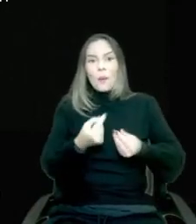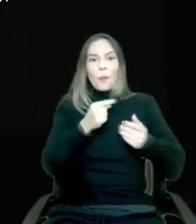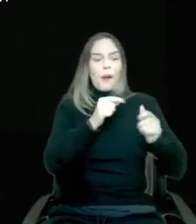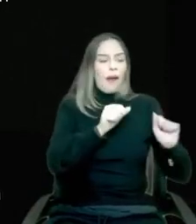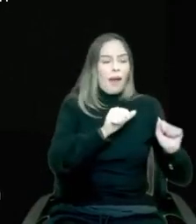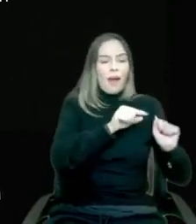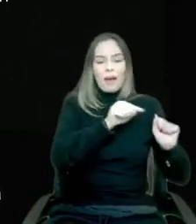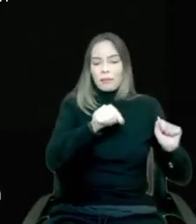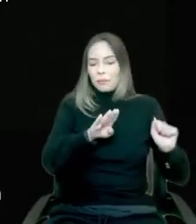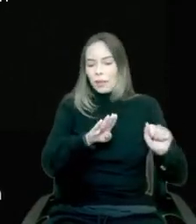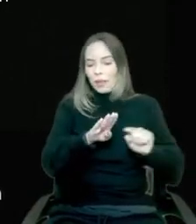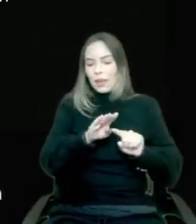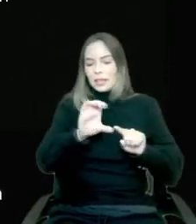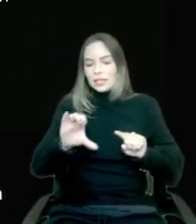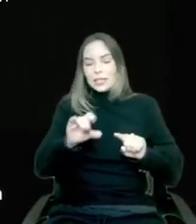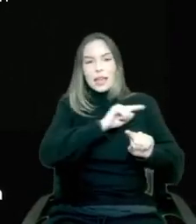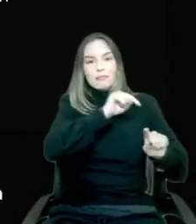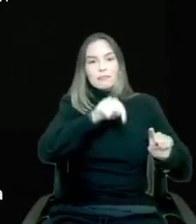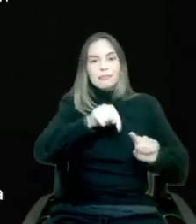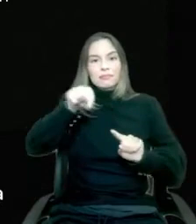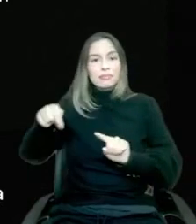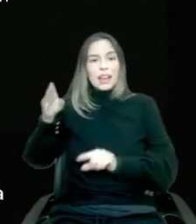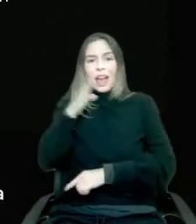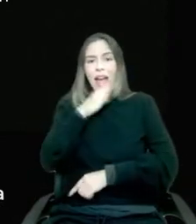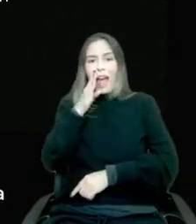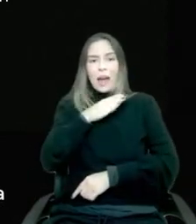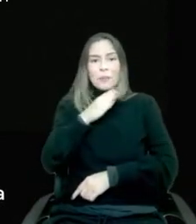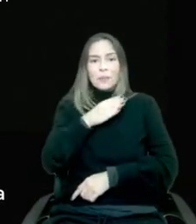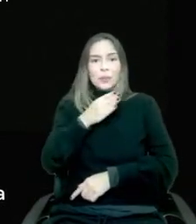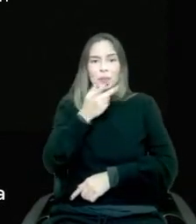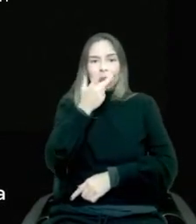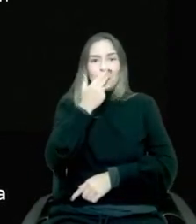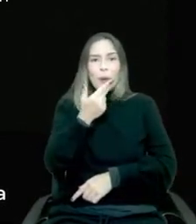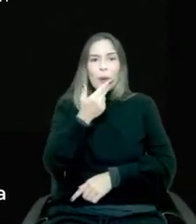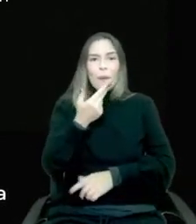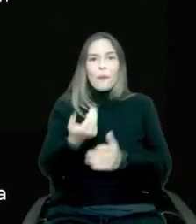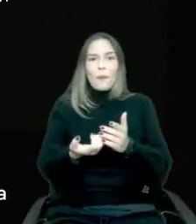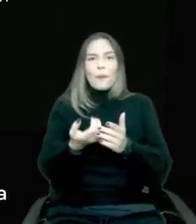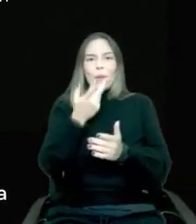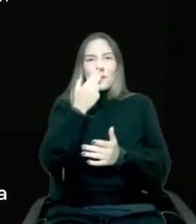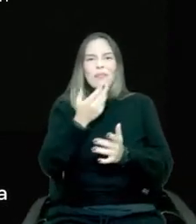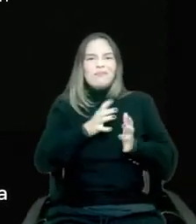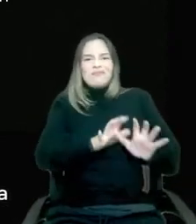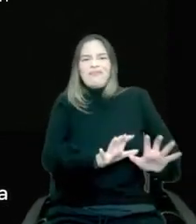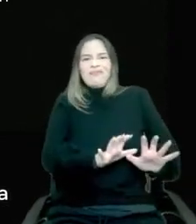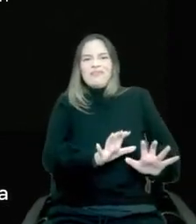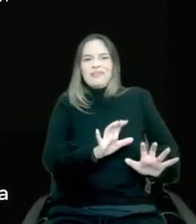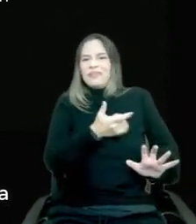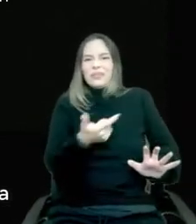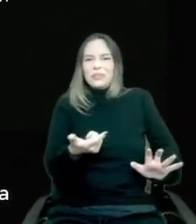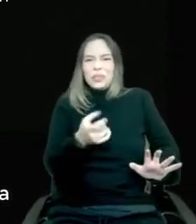as quickly as possible. And any kind of interference of that kind of creates an ick for them that we're trying to remove.